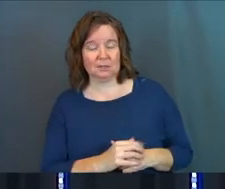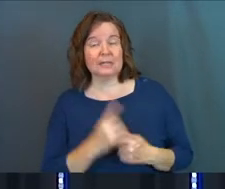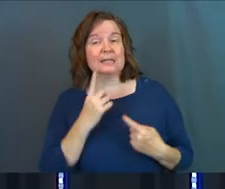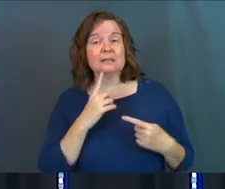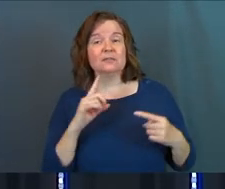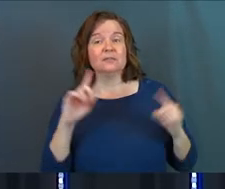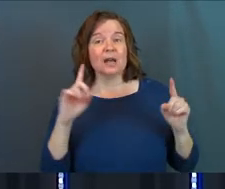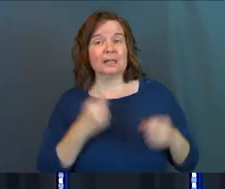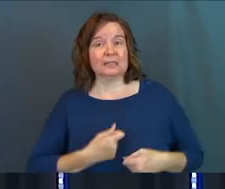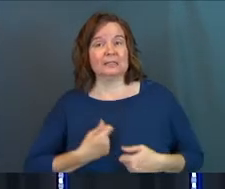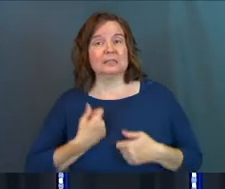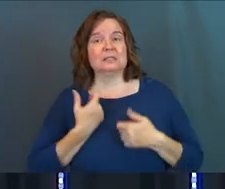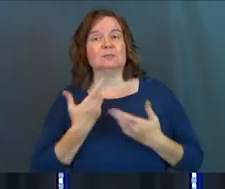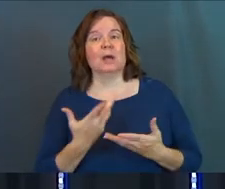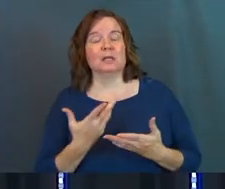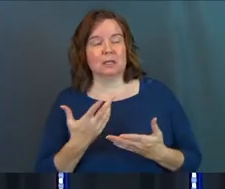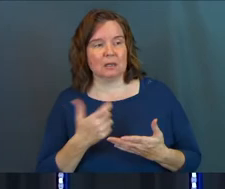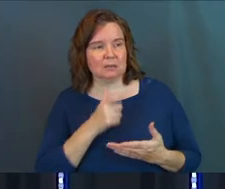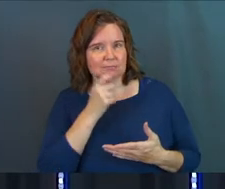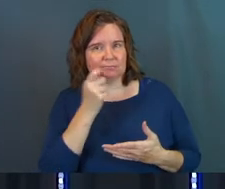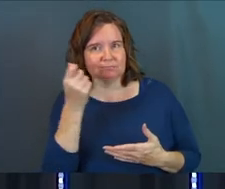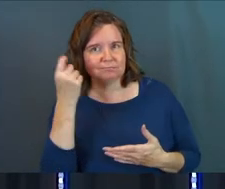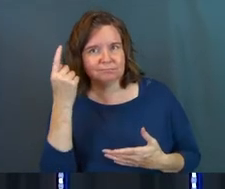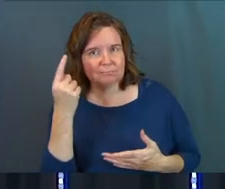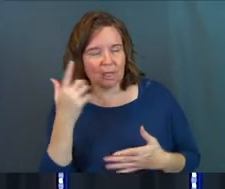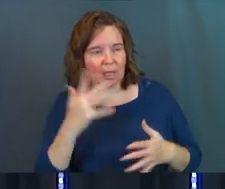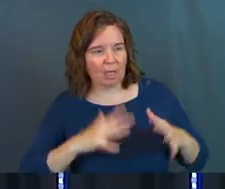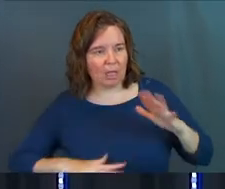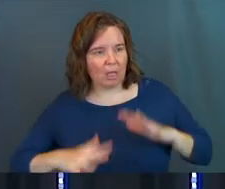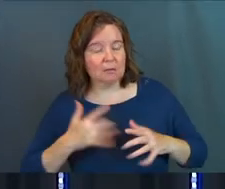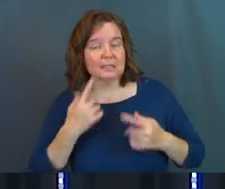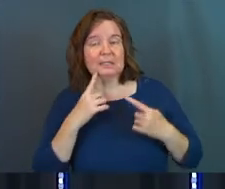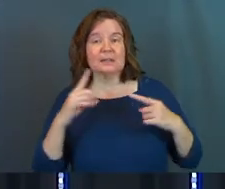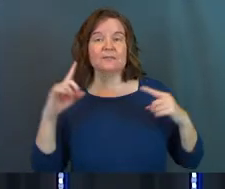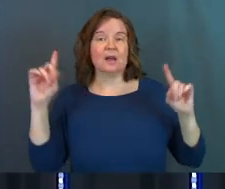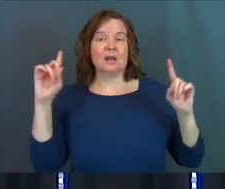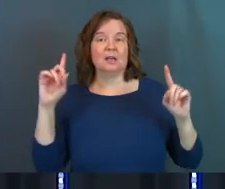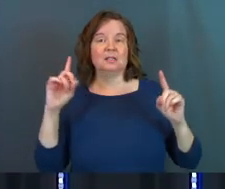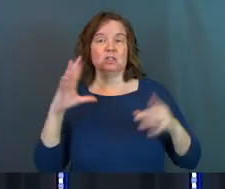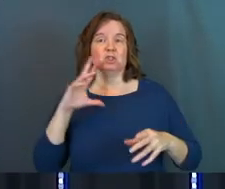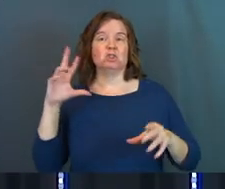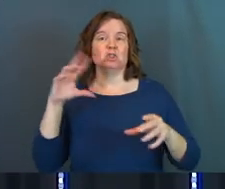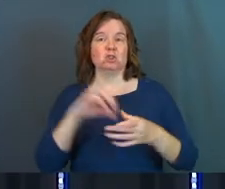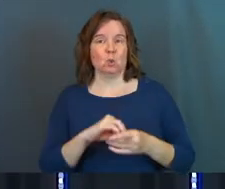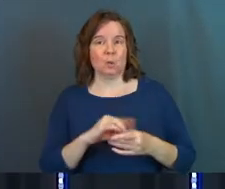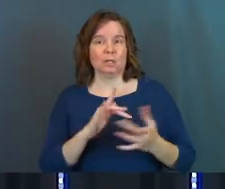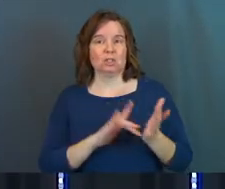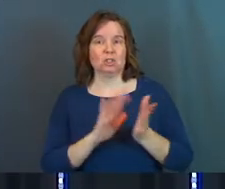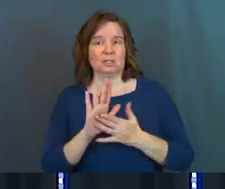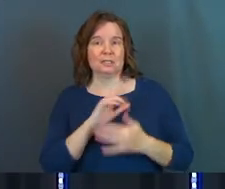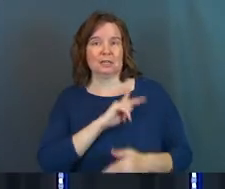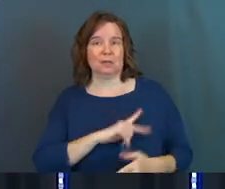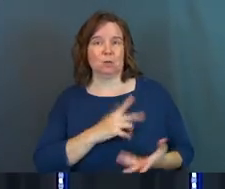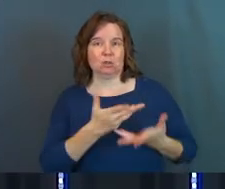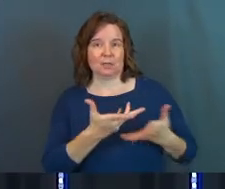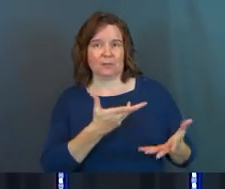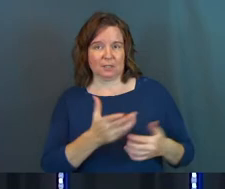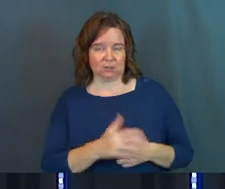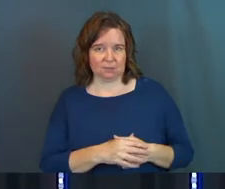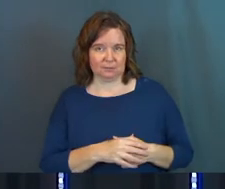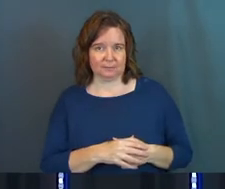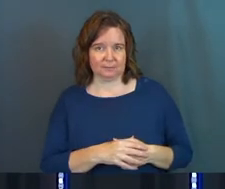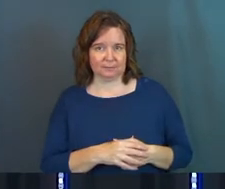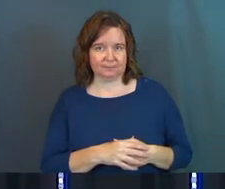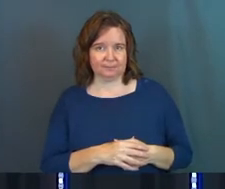He's finally expressing his helplessness. He's finally joining Jesus in this personal conversation.